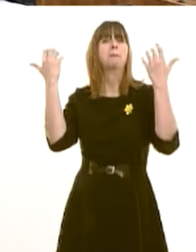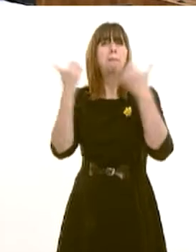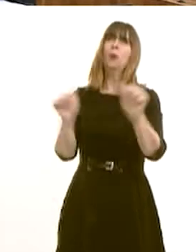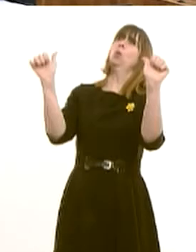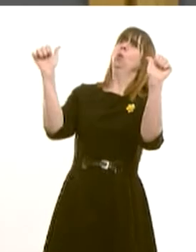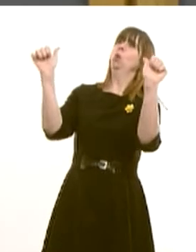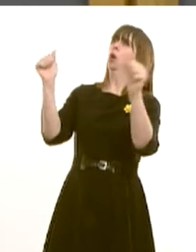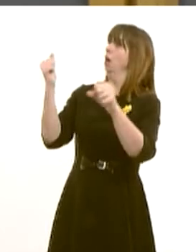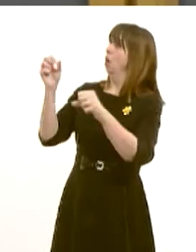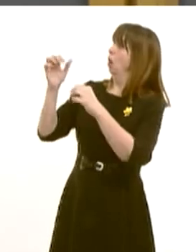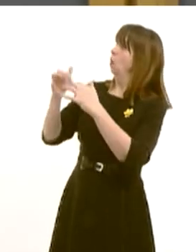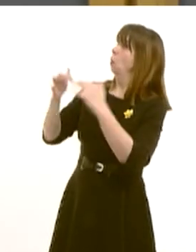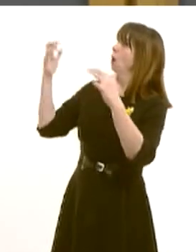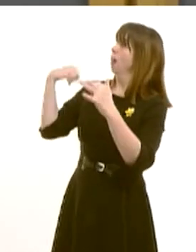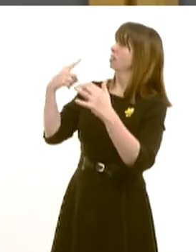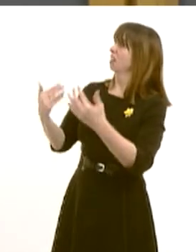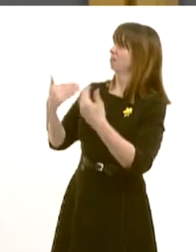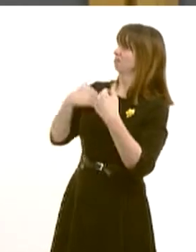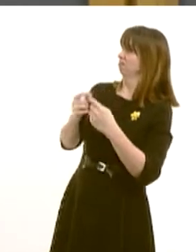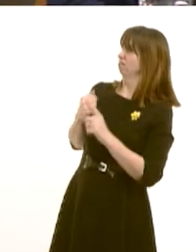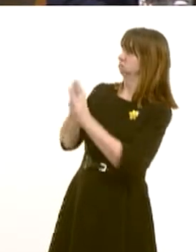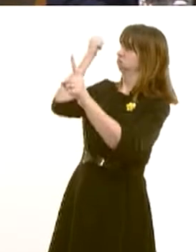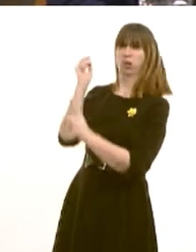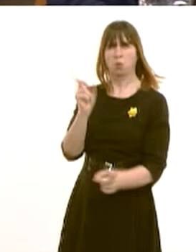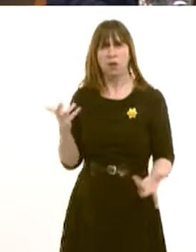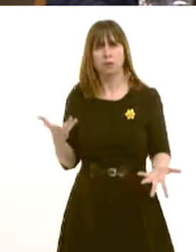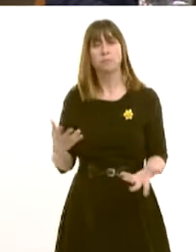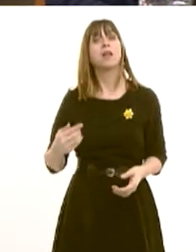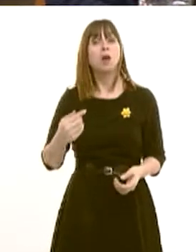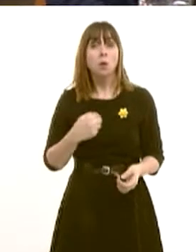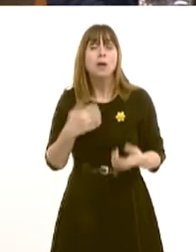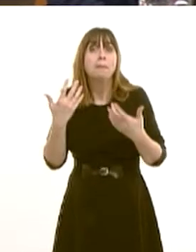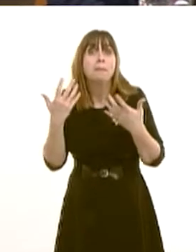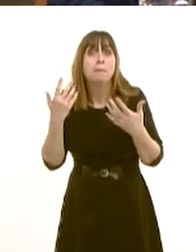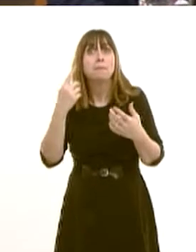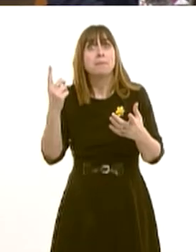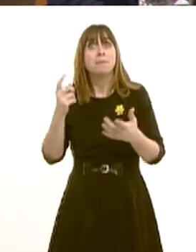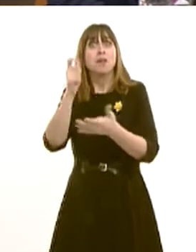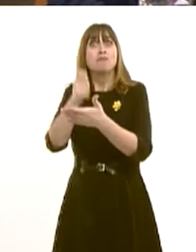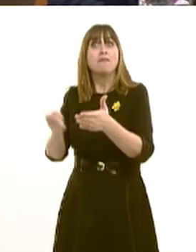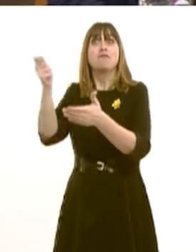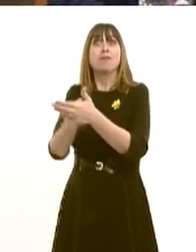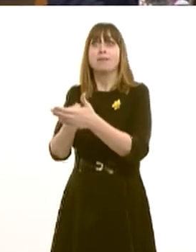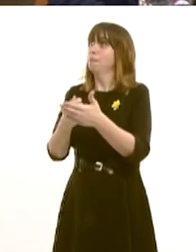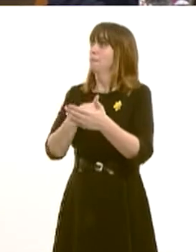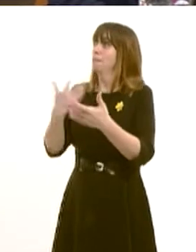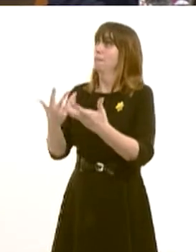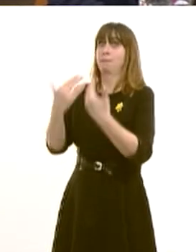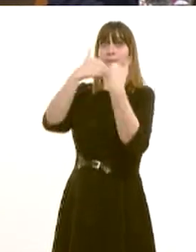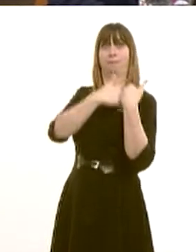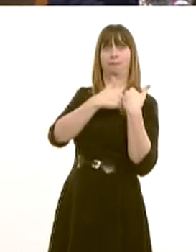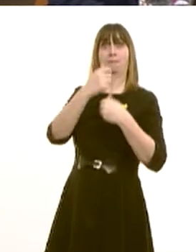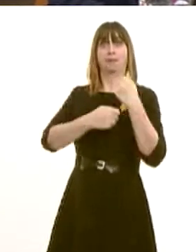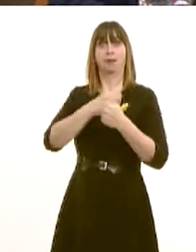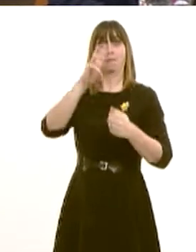Westminster for the people of Wales? The referendum itself, for a start, they've gave us the powers to do what we have done the past 24 acts